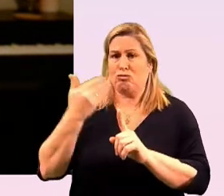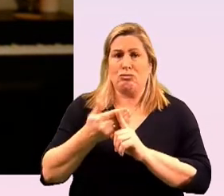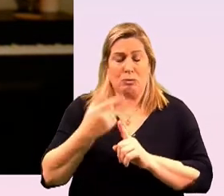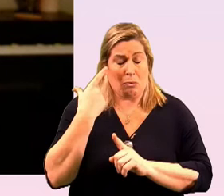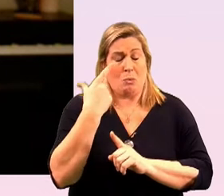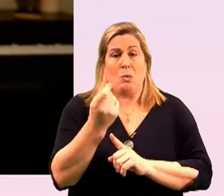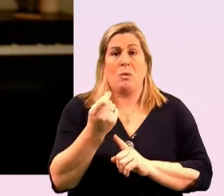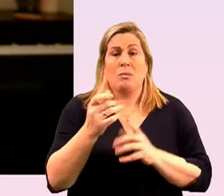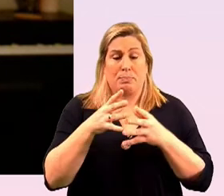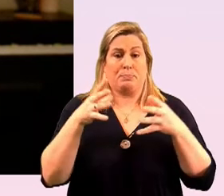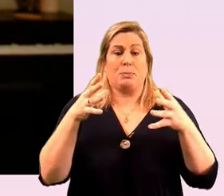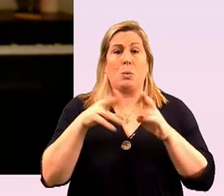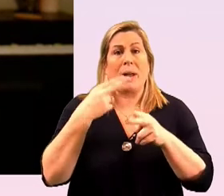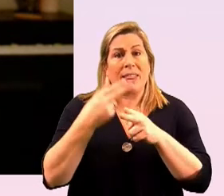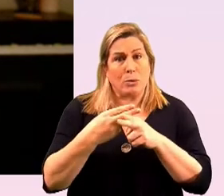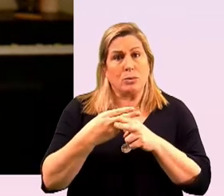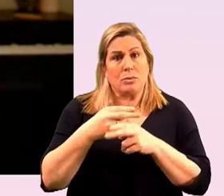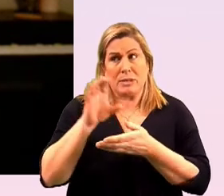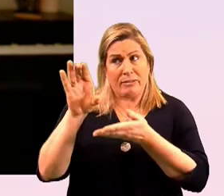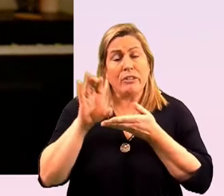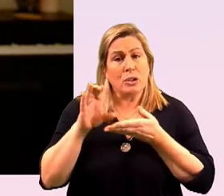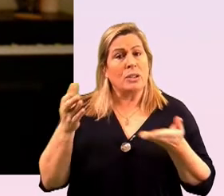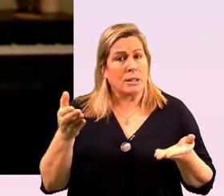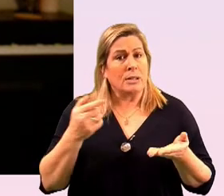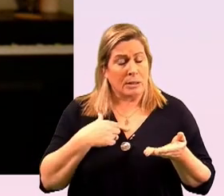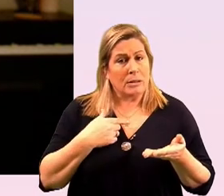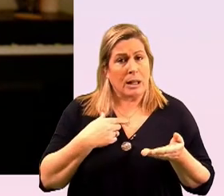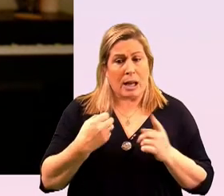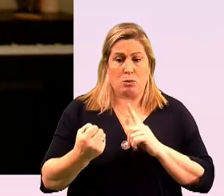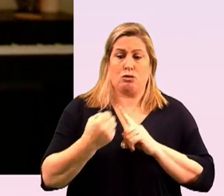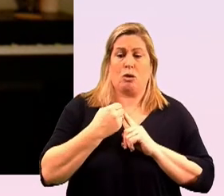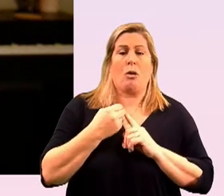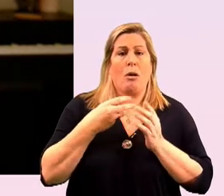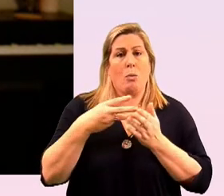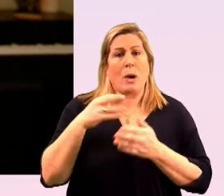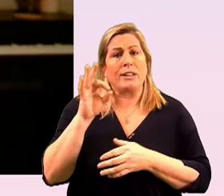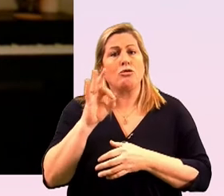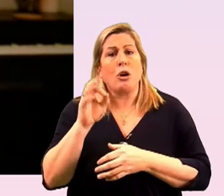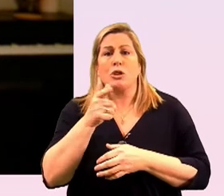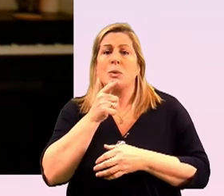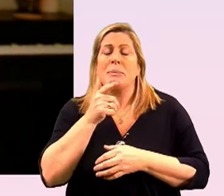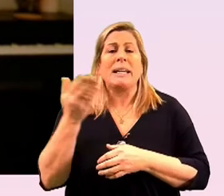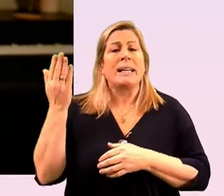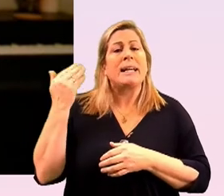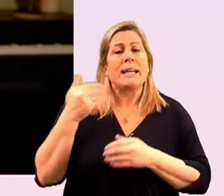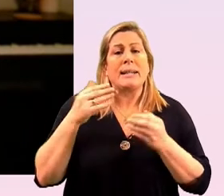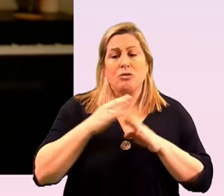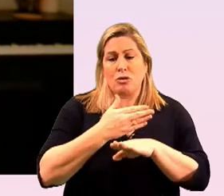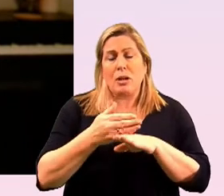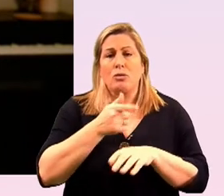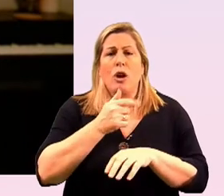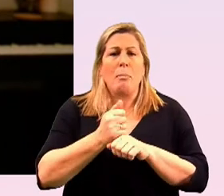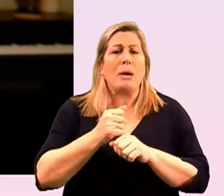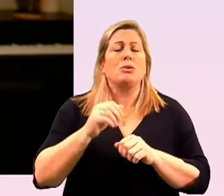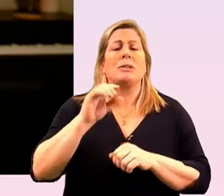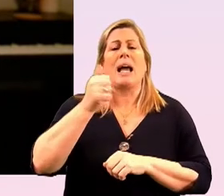happened and without philanthropy and you know i was struck um when granja was speaking earlier on about atlantic philanthropies and